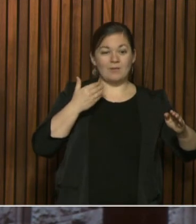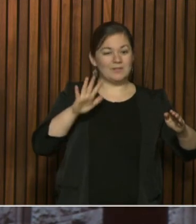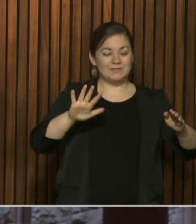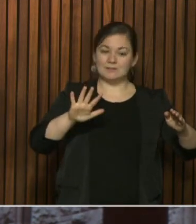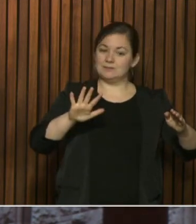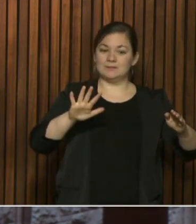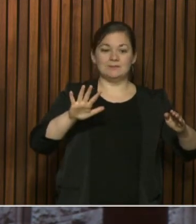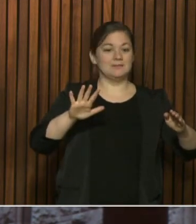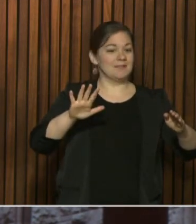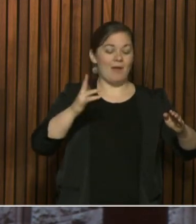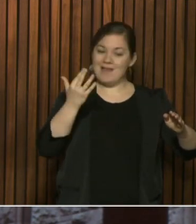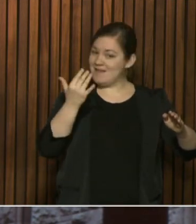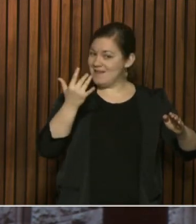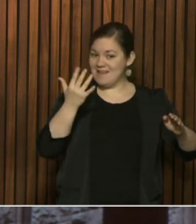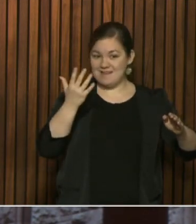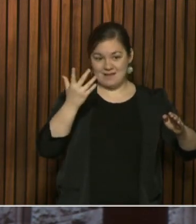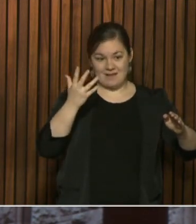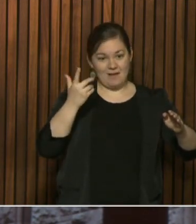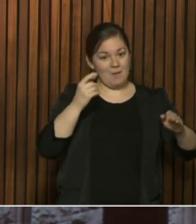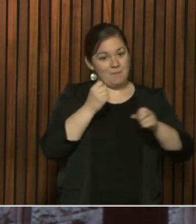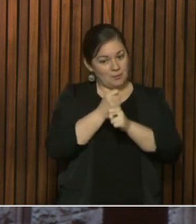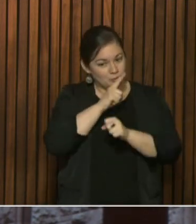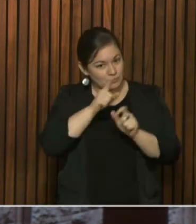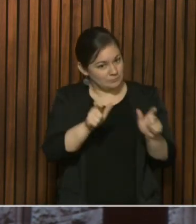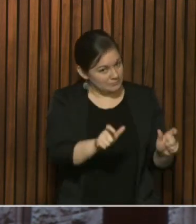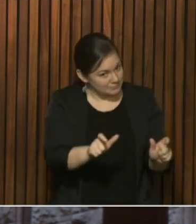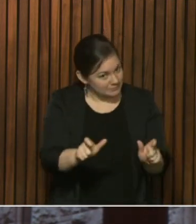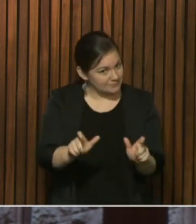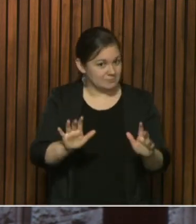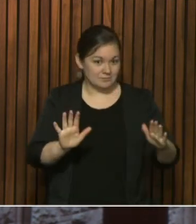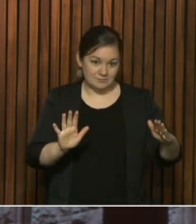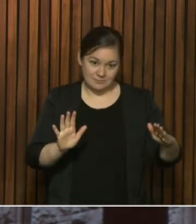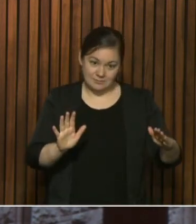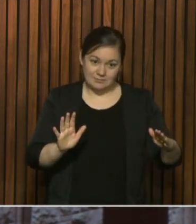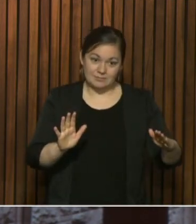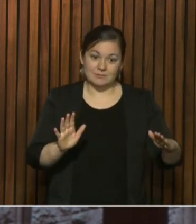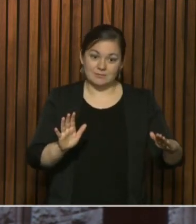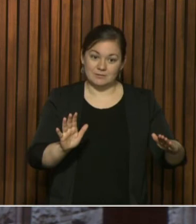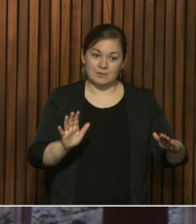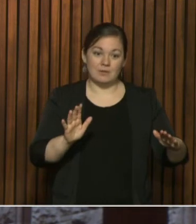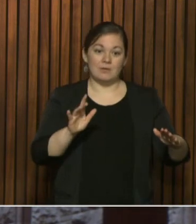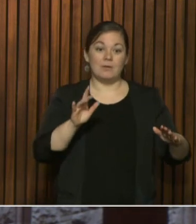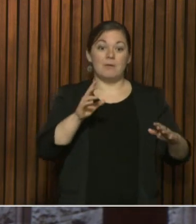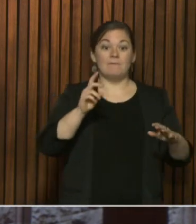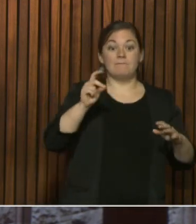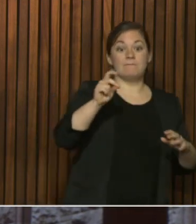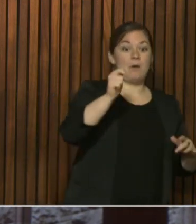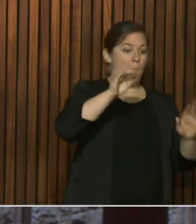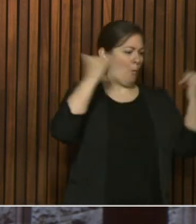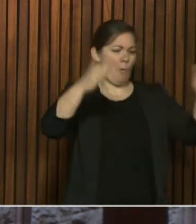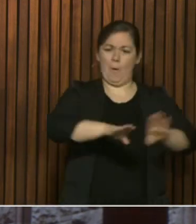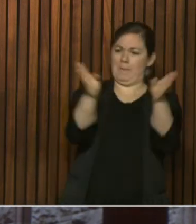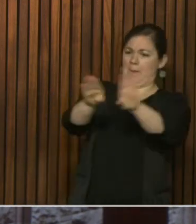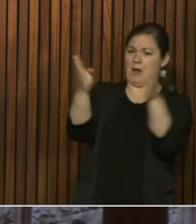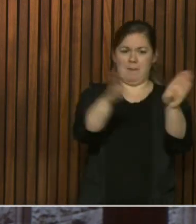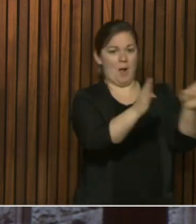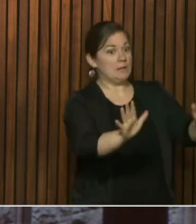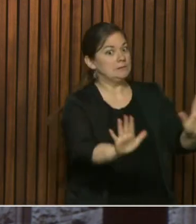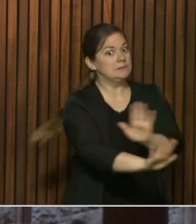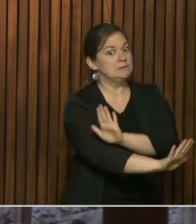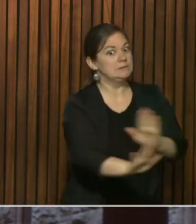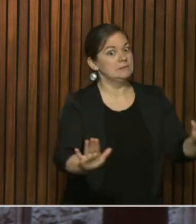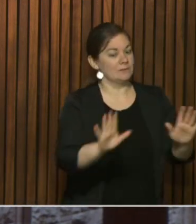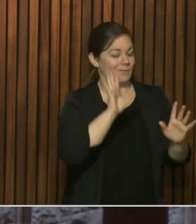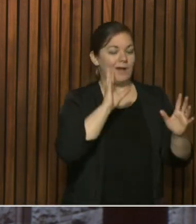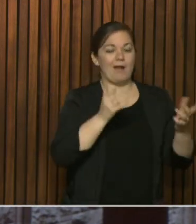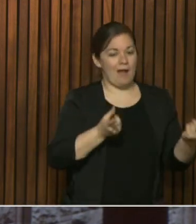allegory. And we found out in the past that if you just flip it back very fast, you often have to retrace your